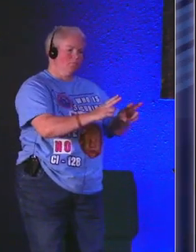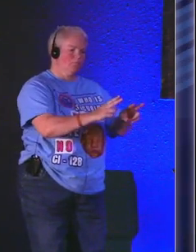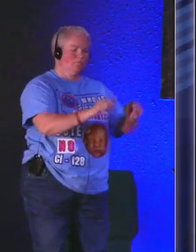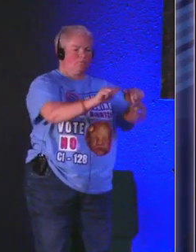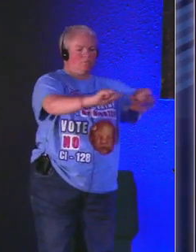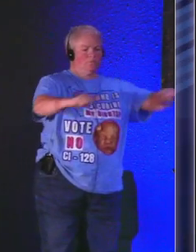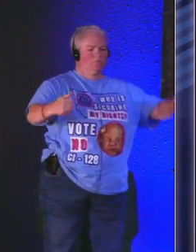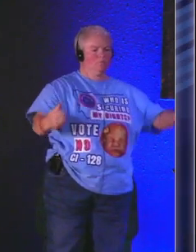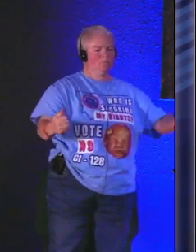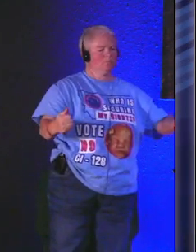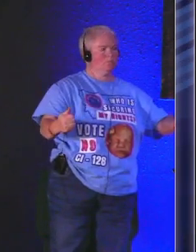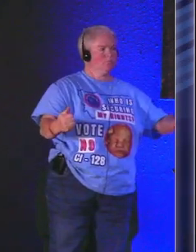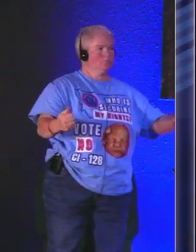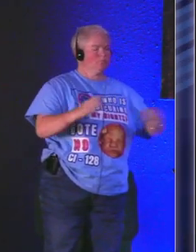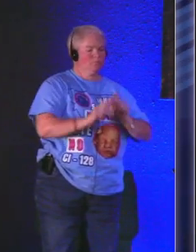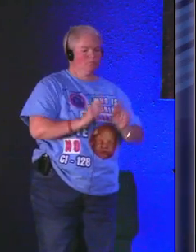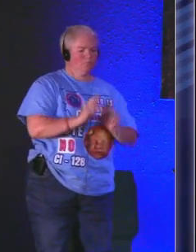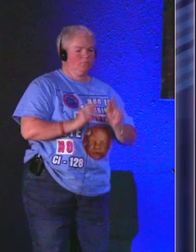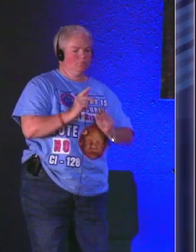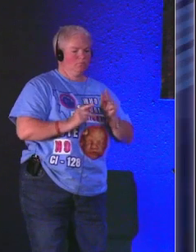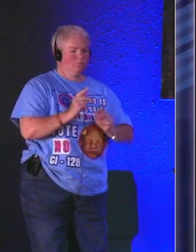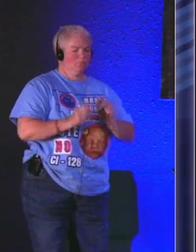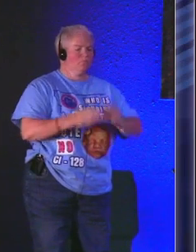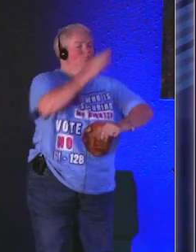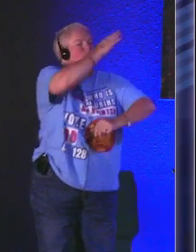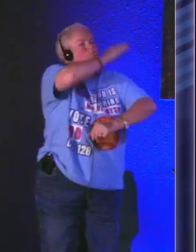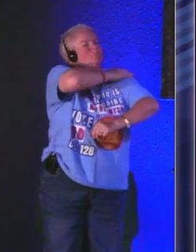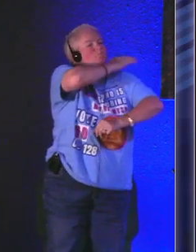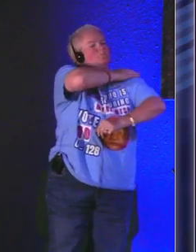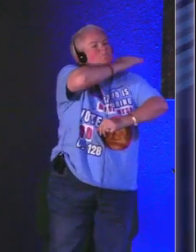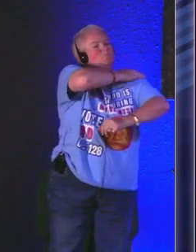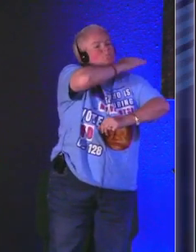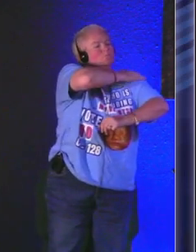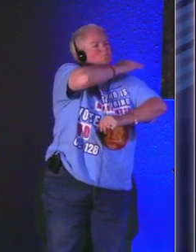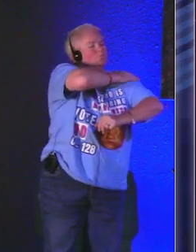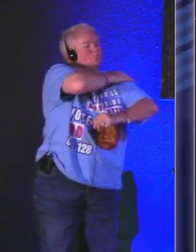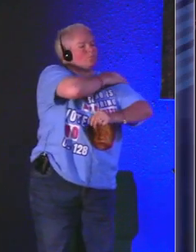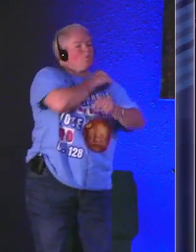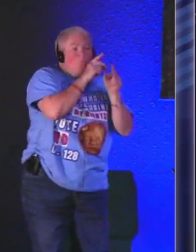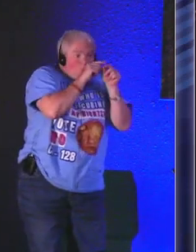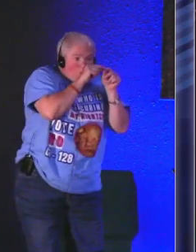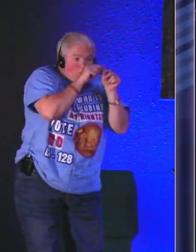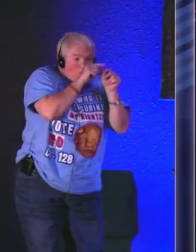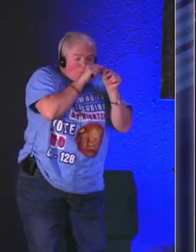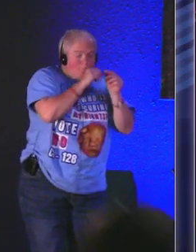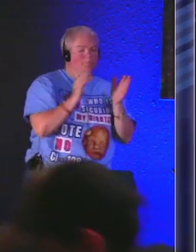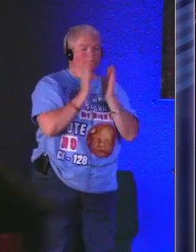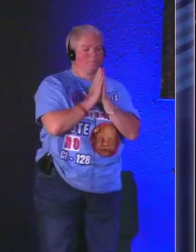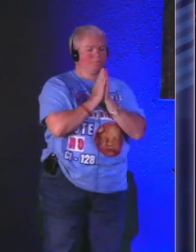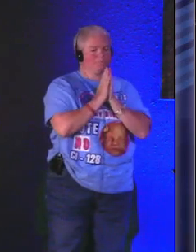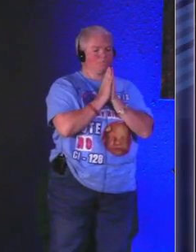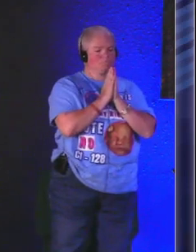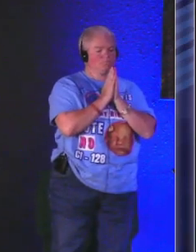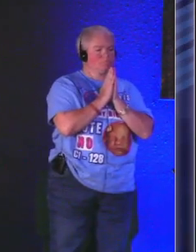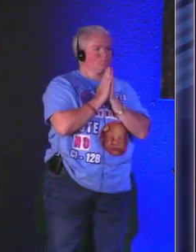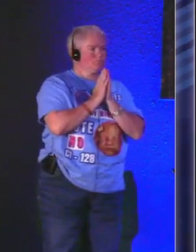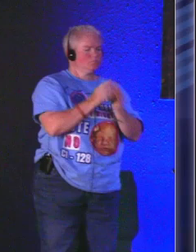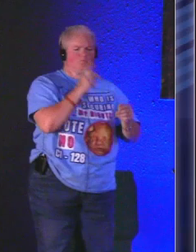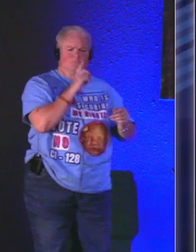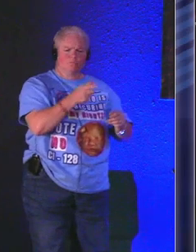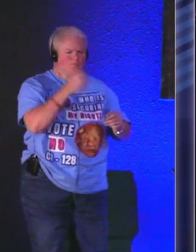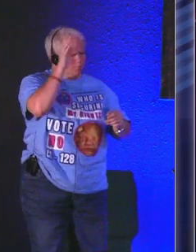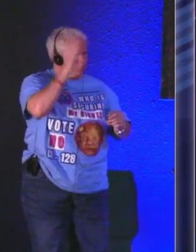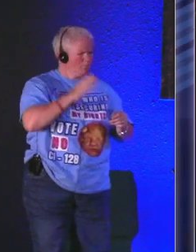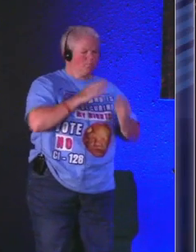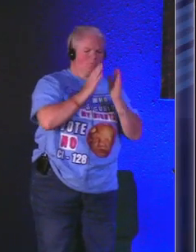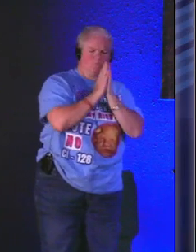you to get to the altar there will be people that might just lay their hand on you and whisper a prayer and you might say